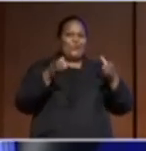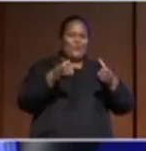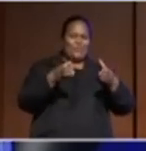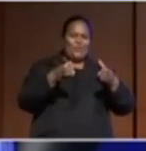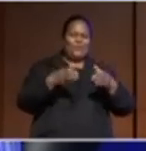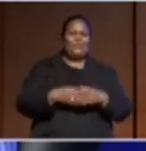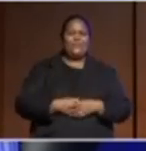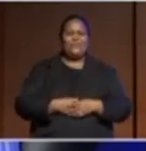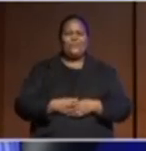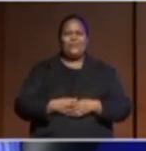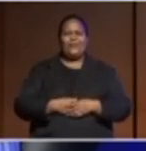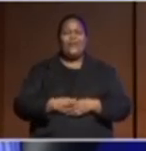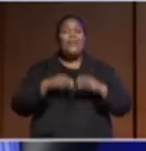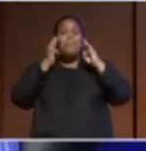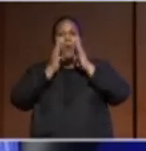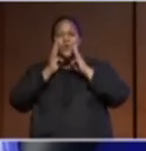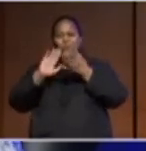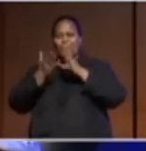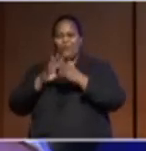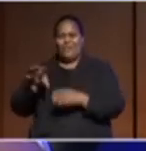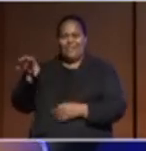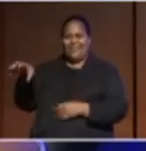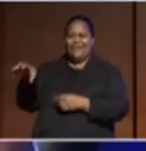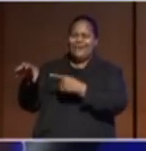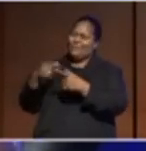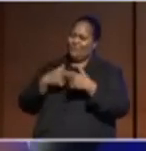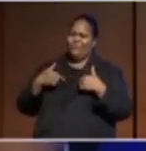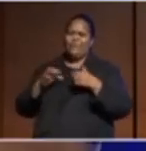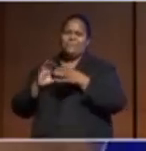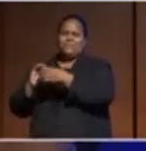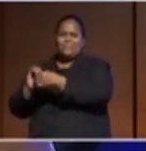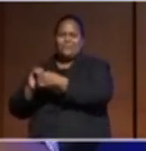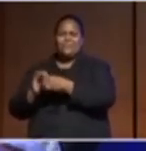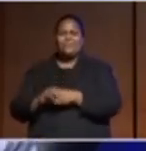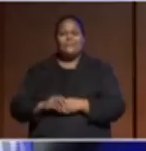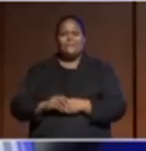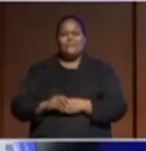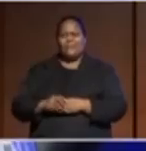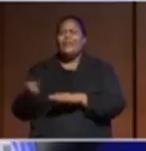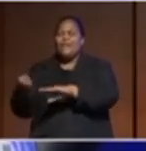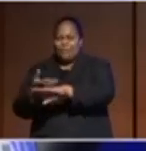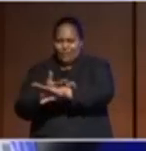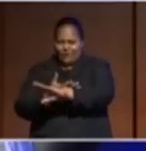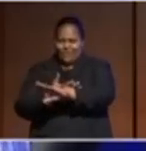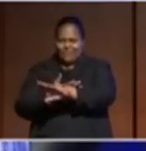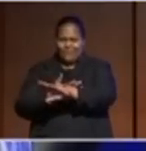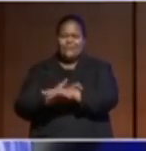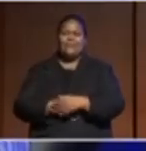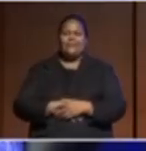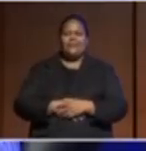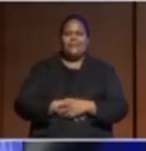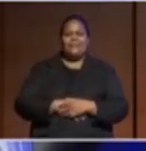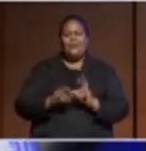the Maori community. So, you know, it introduced those other facets of the